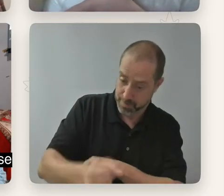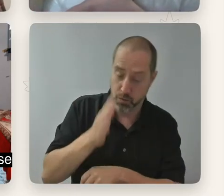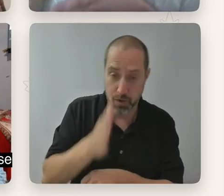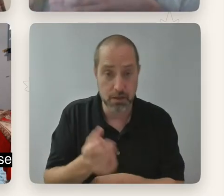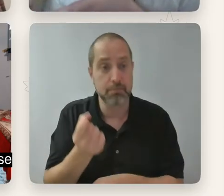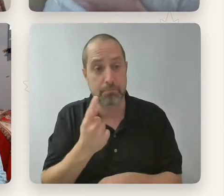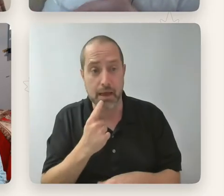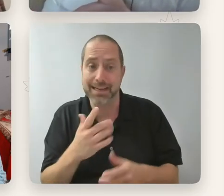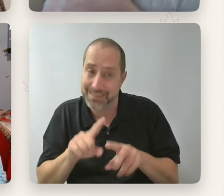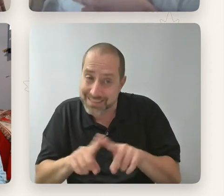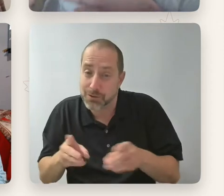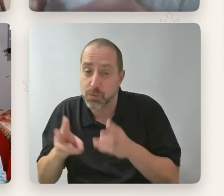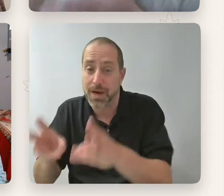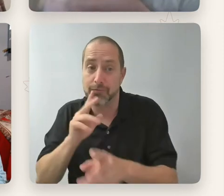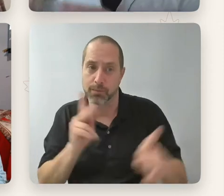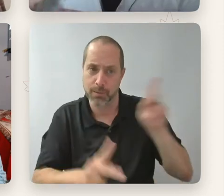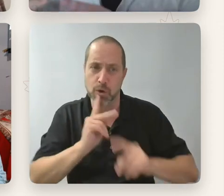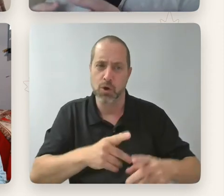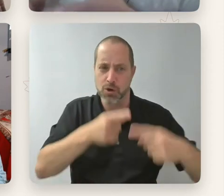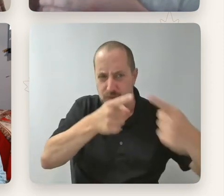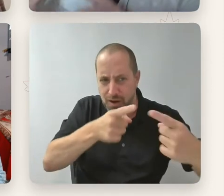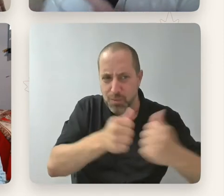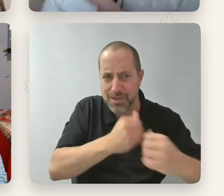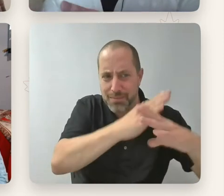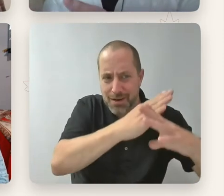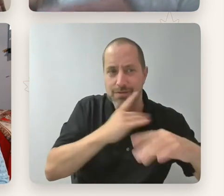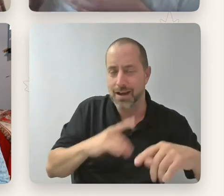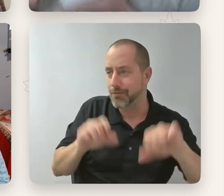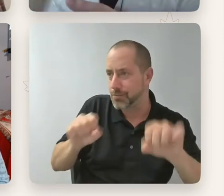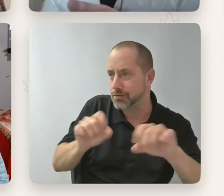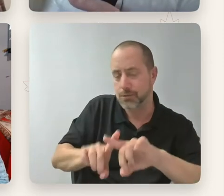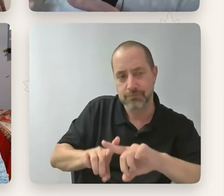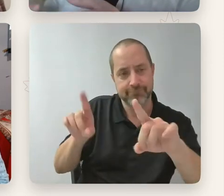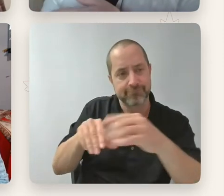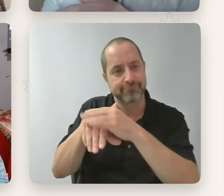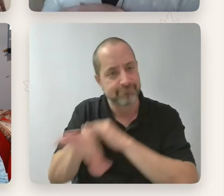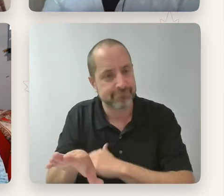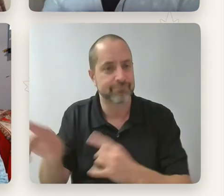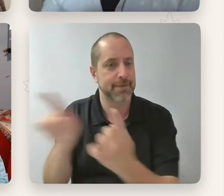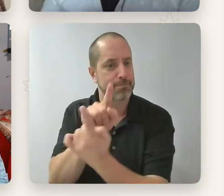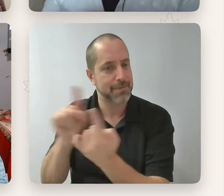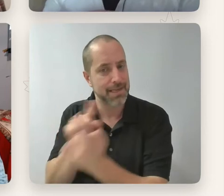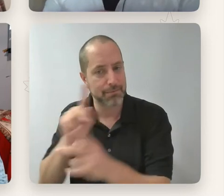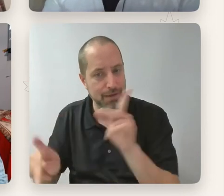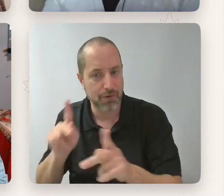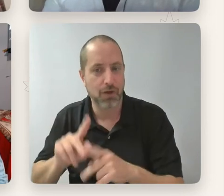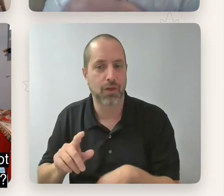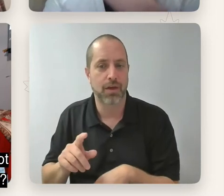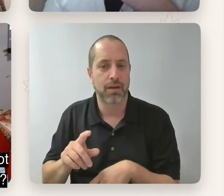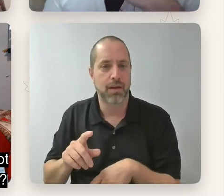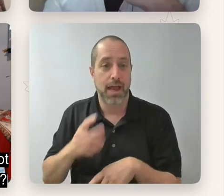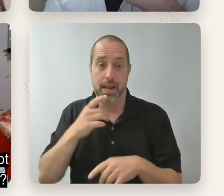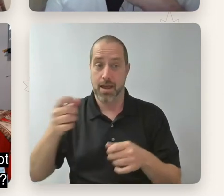with these barriers of getting in the field in some way or somehow to get into the door to meet people and hiring managers to be able to